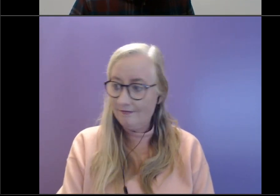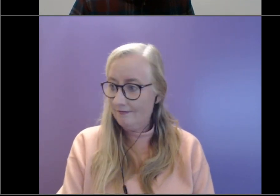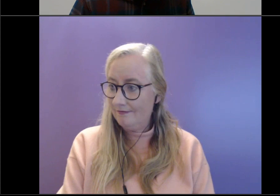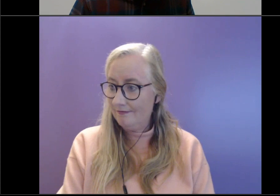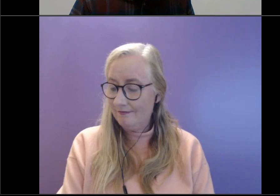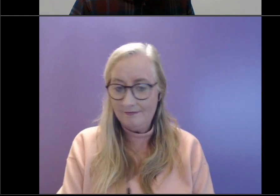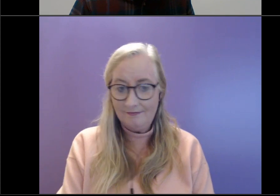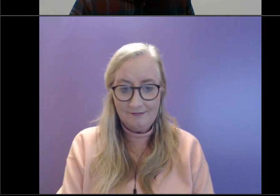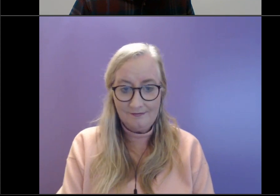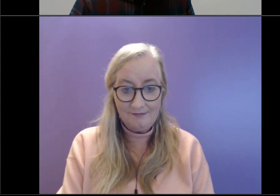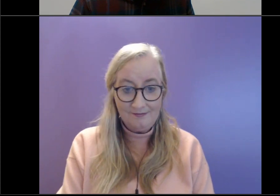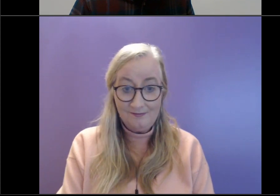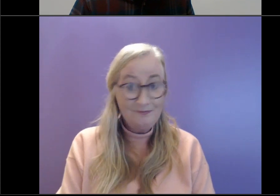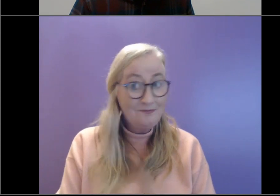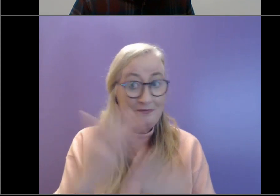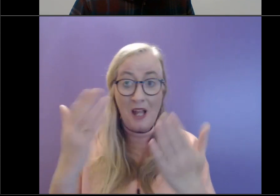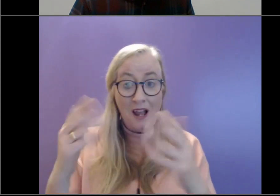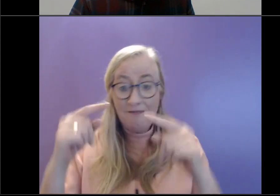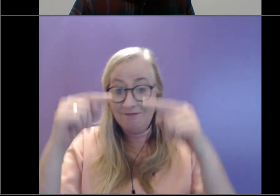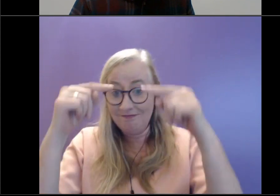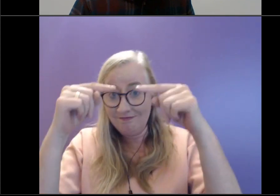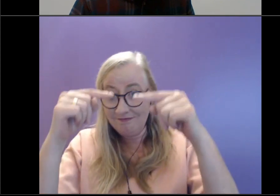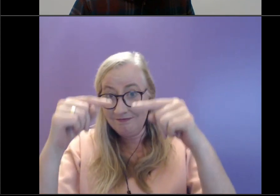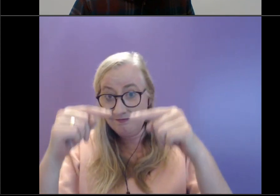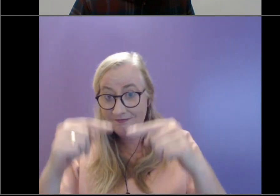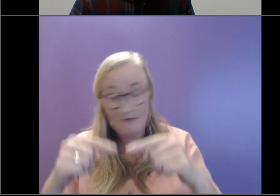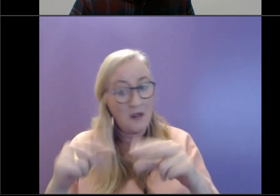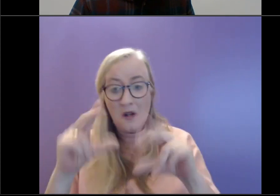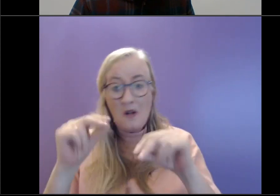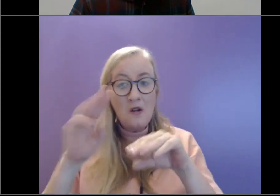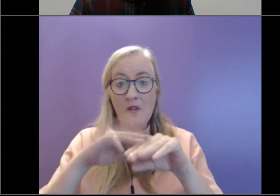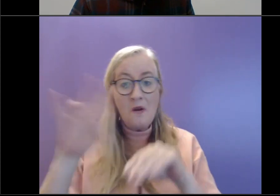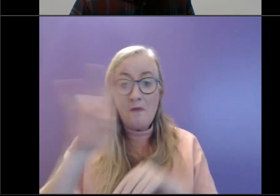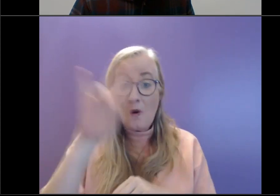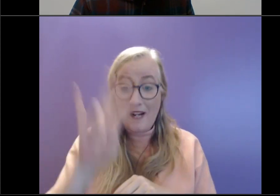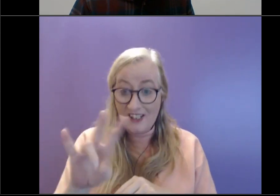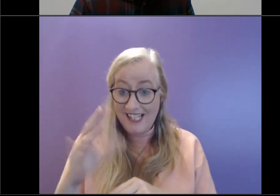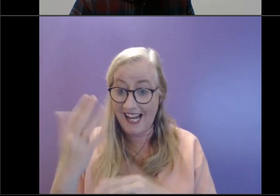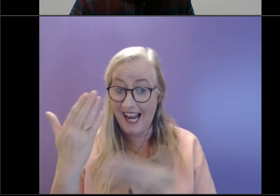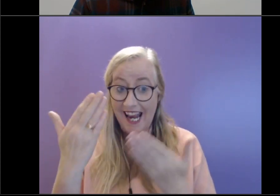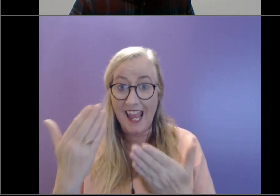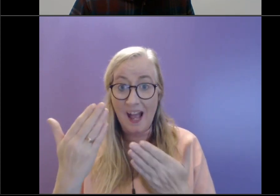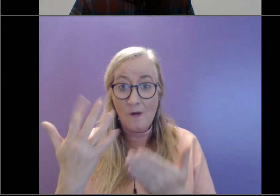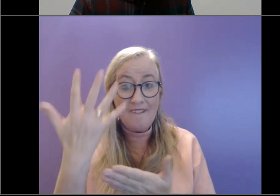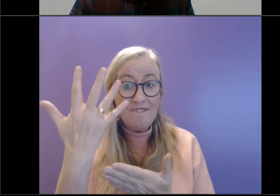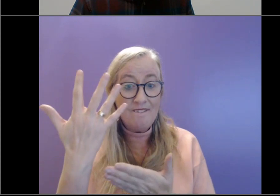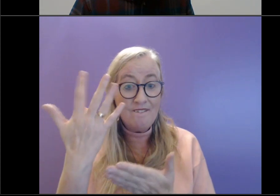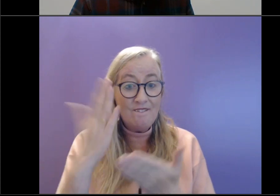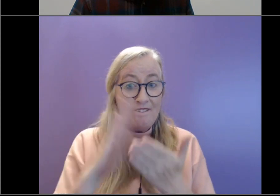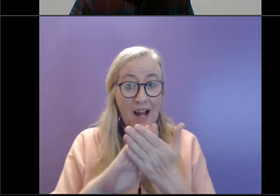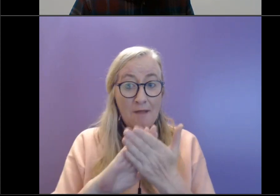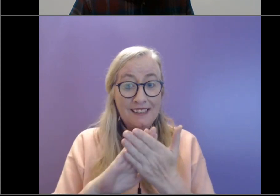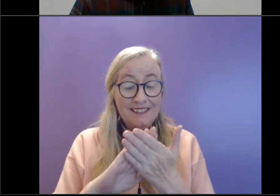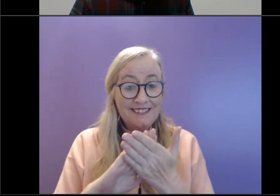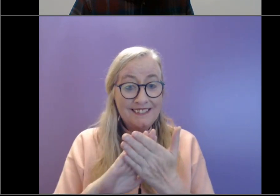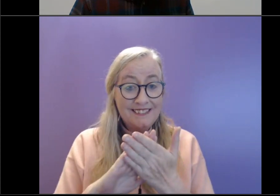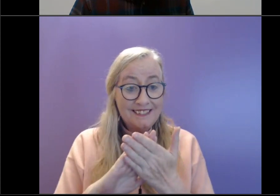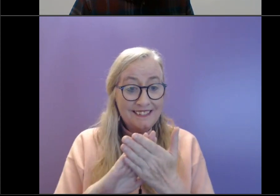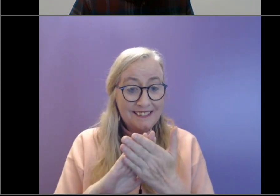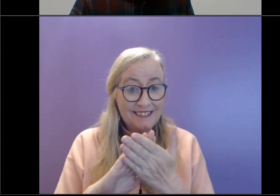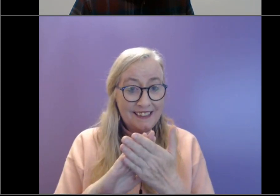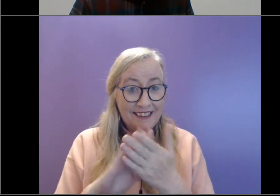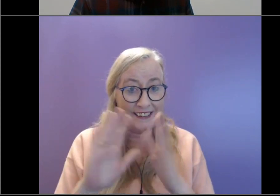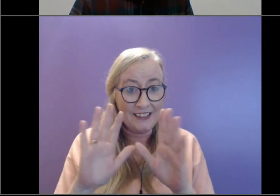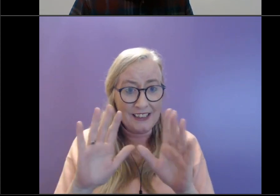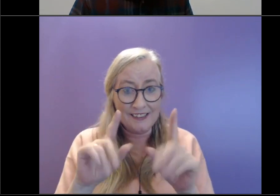So I don't have any more questions, Connor, and I can see that we're five minutes past nine. Okay. think it's at